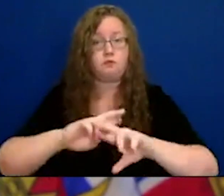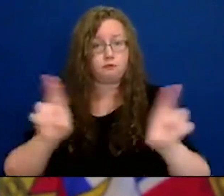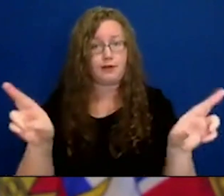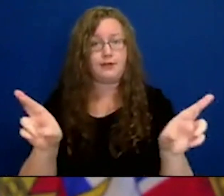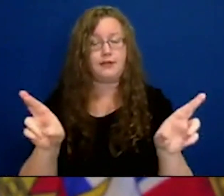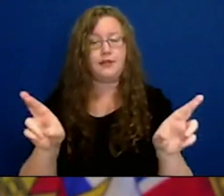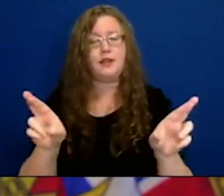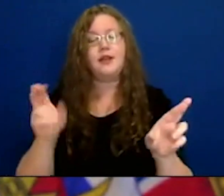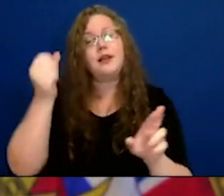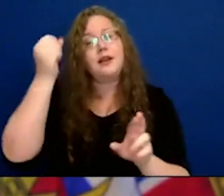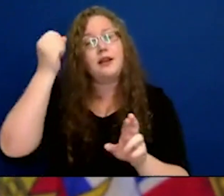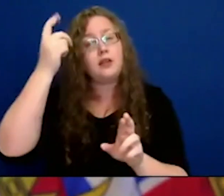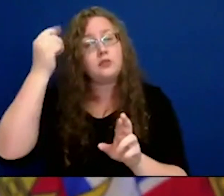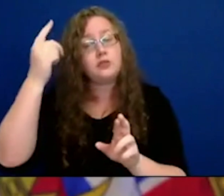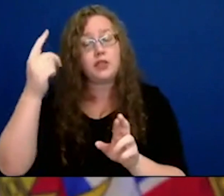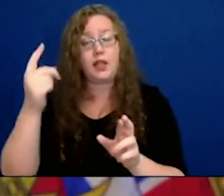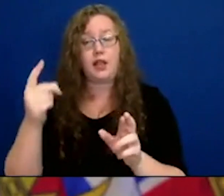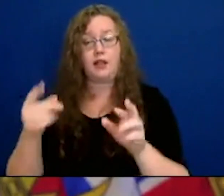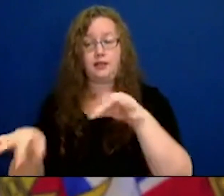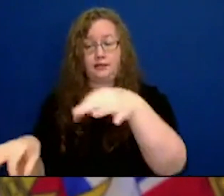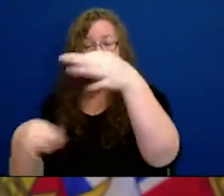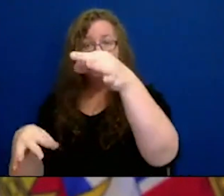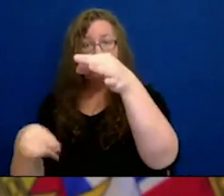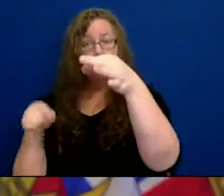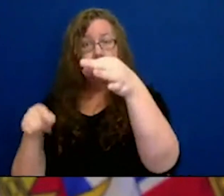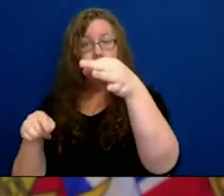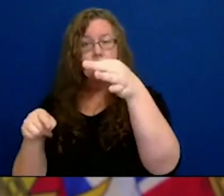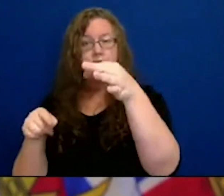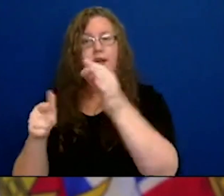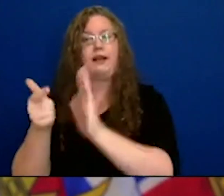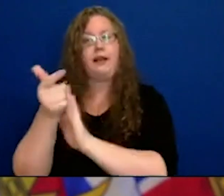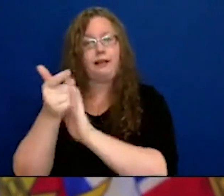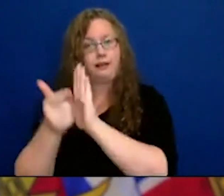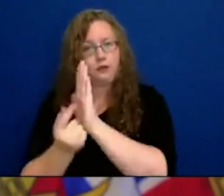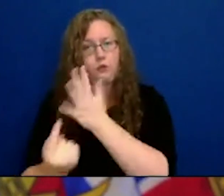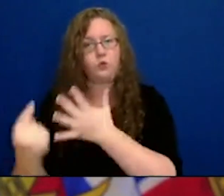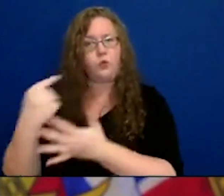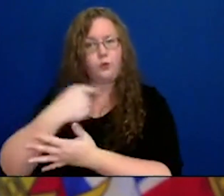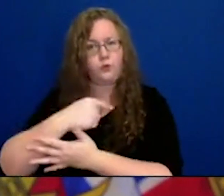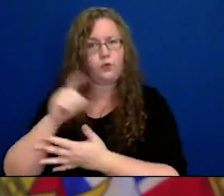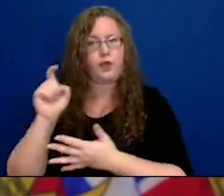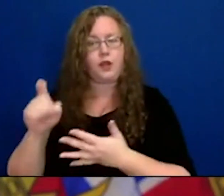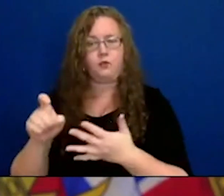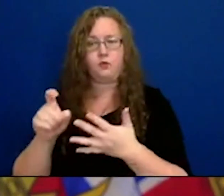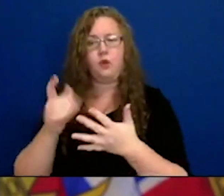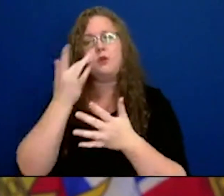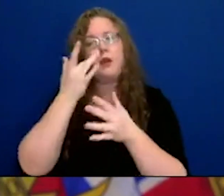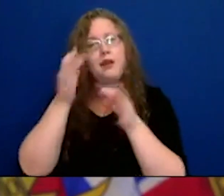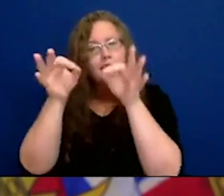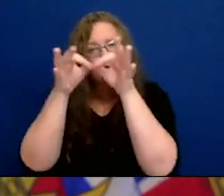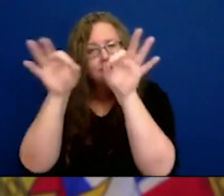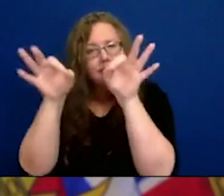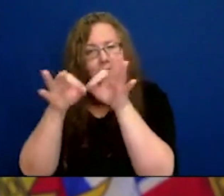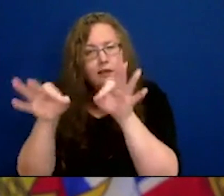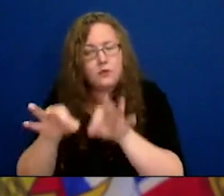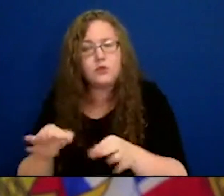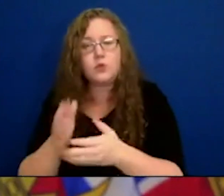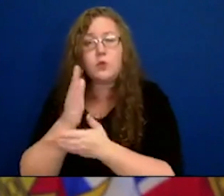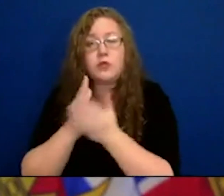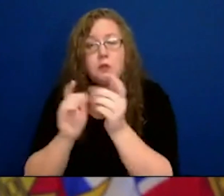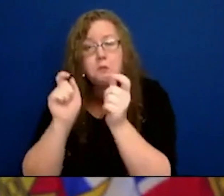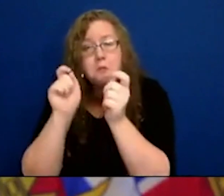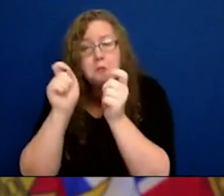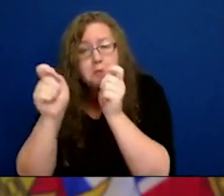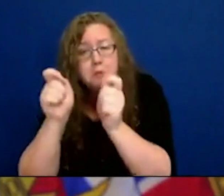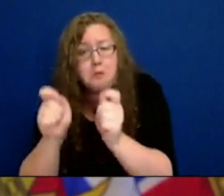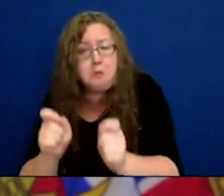But it needs to go through legal review. And sometimes in changing the legal language, some of the nuance gets lost or changed. So